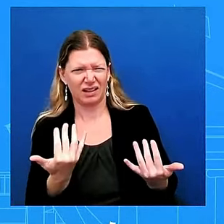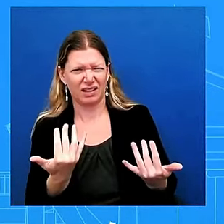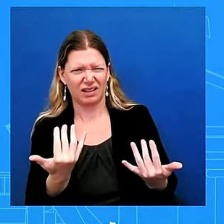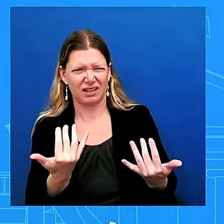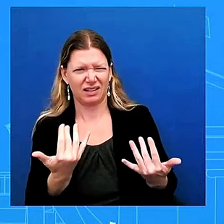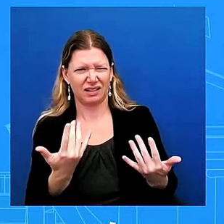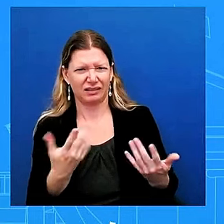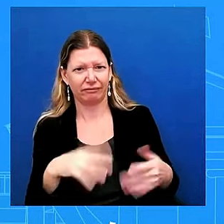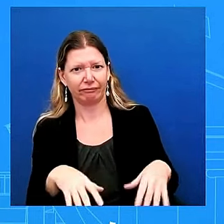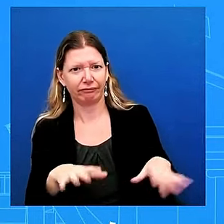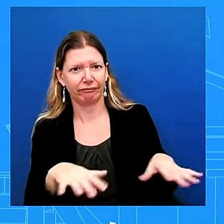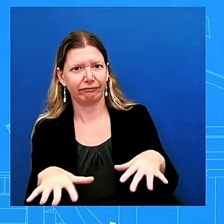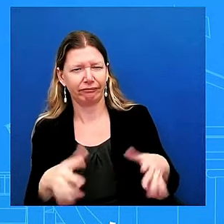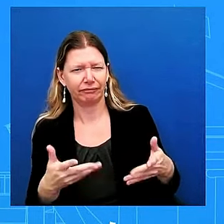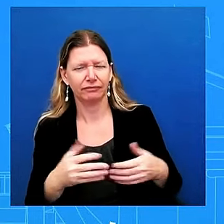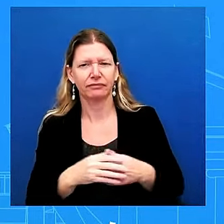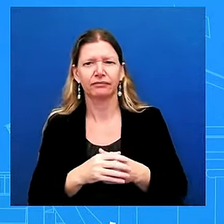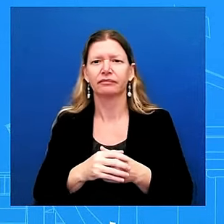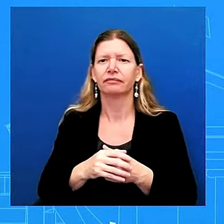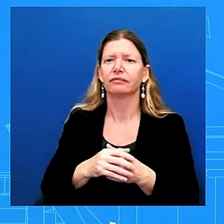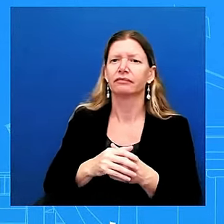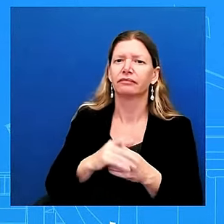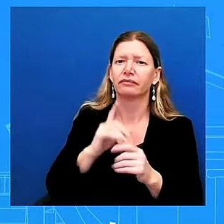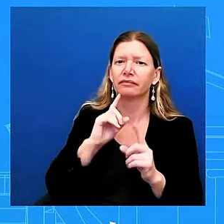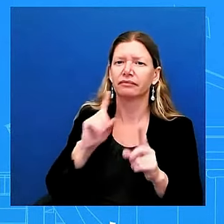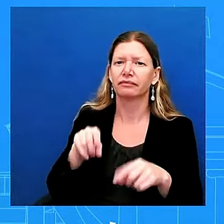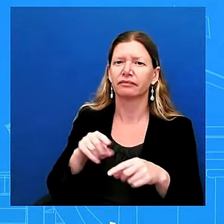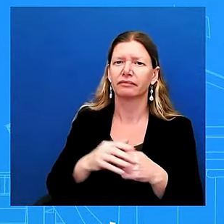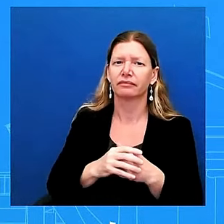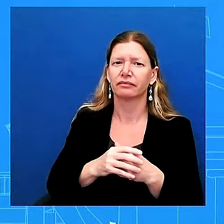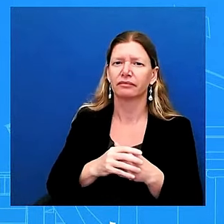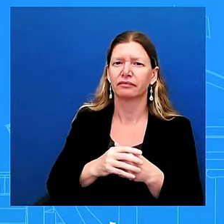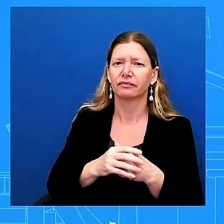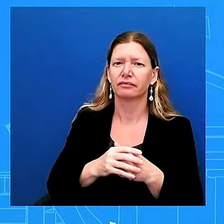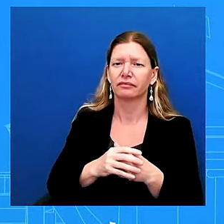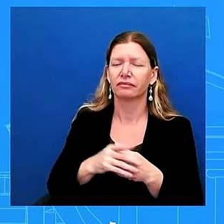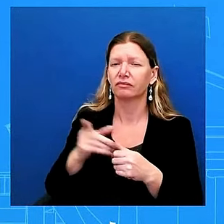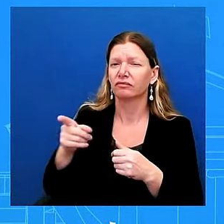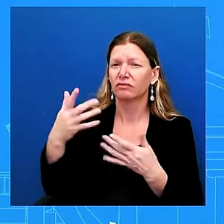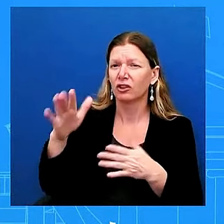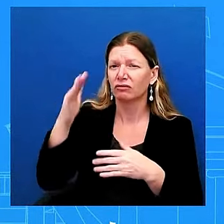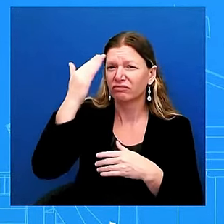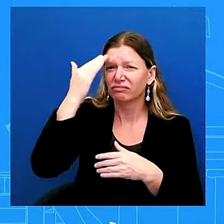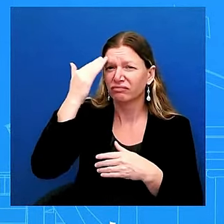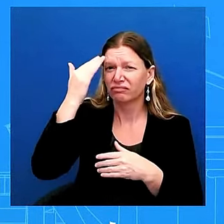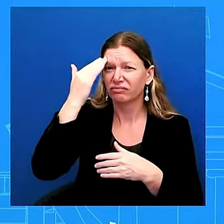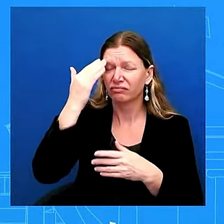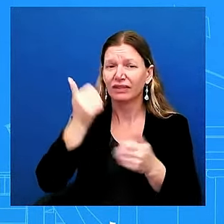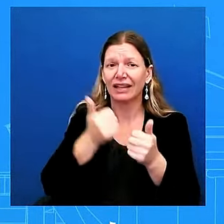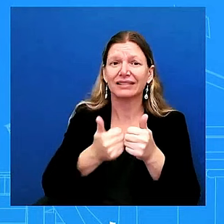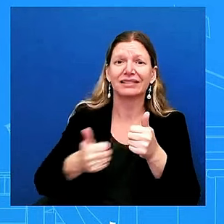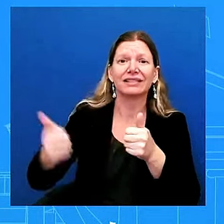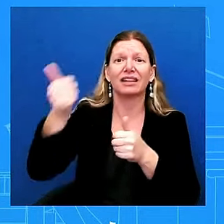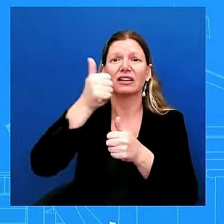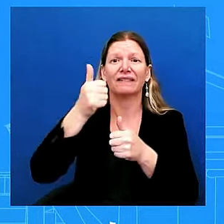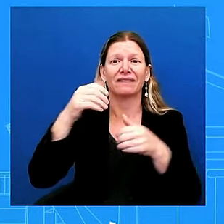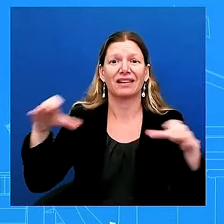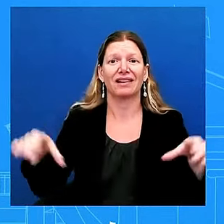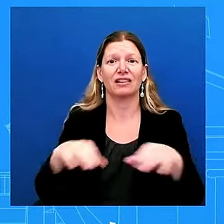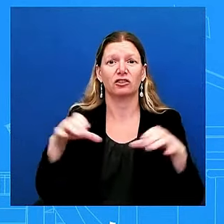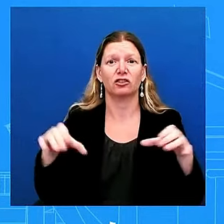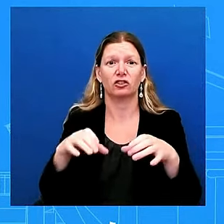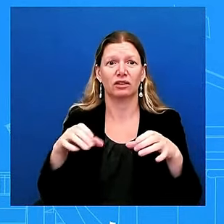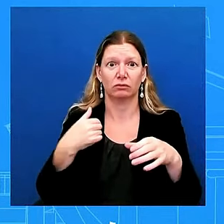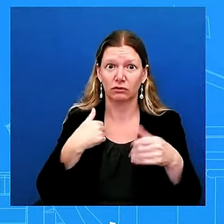this very closely you know that we've taken multiple executive actions throughout the last three and a half years you know that we've tried to do this in a legislative